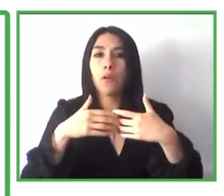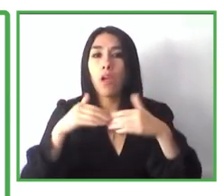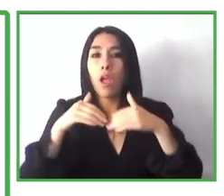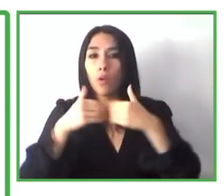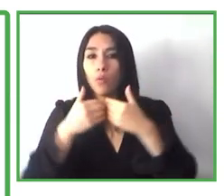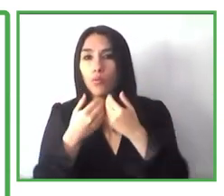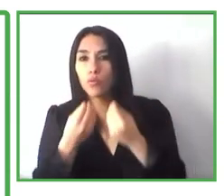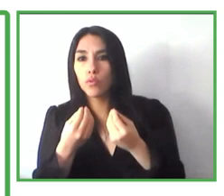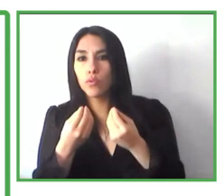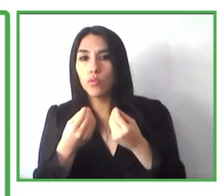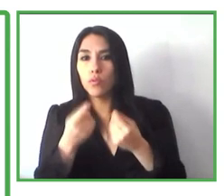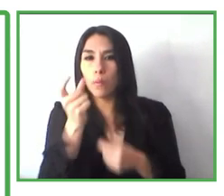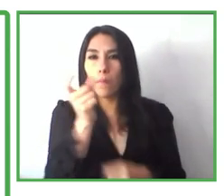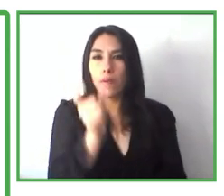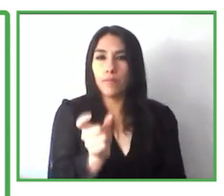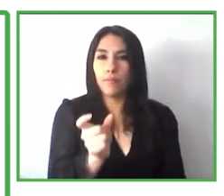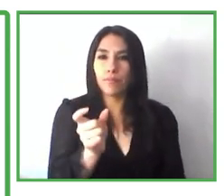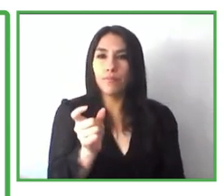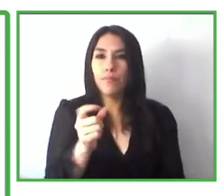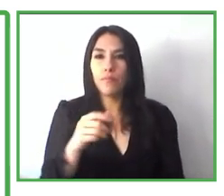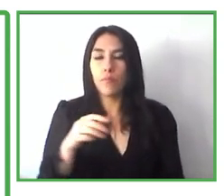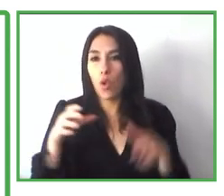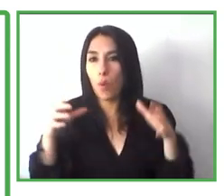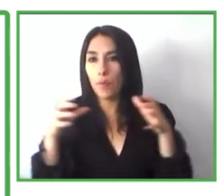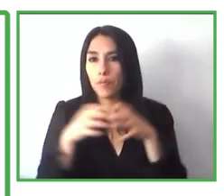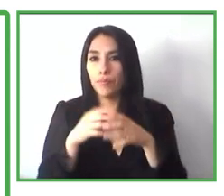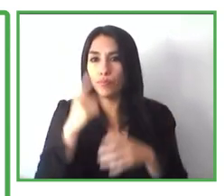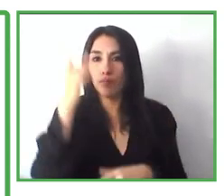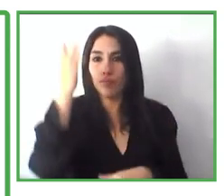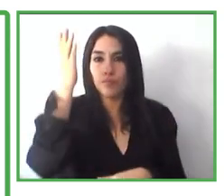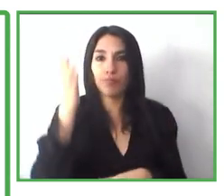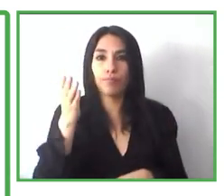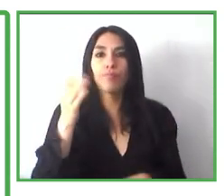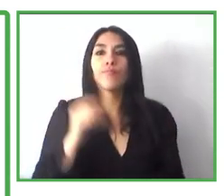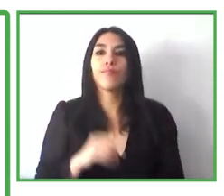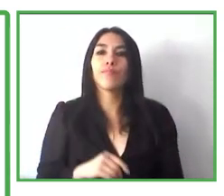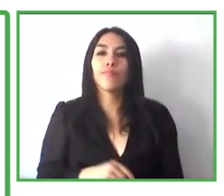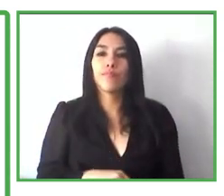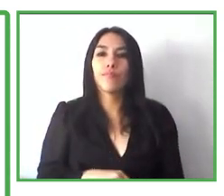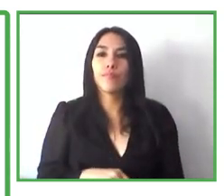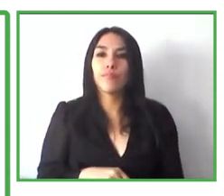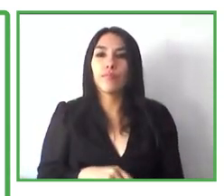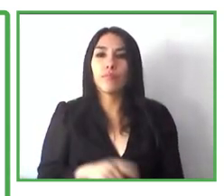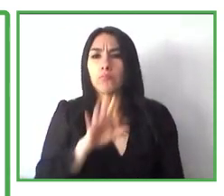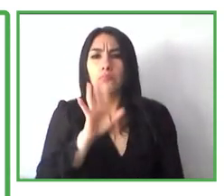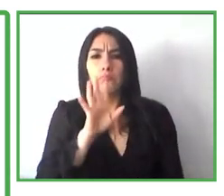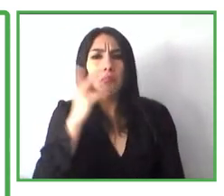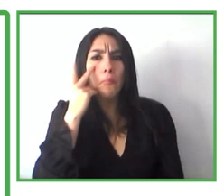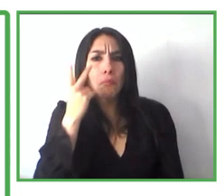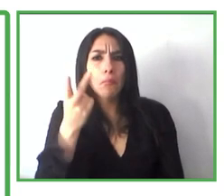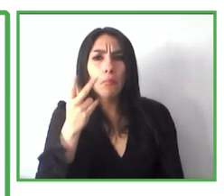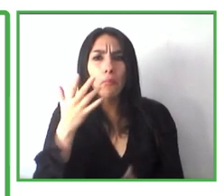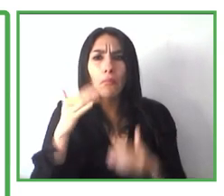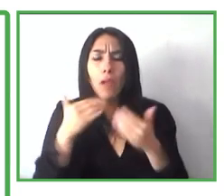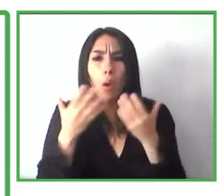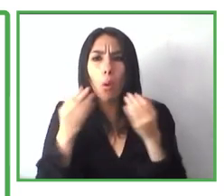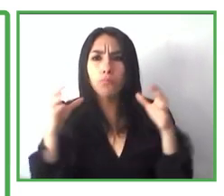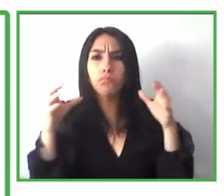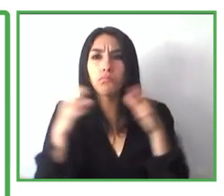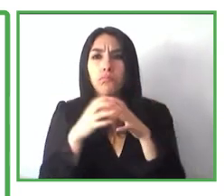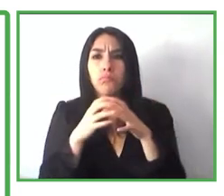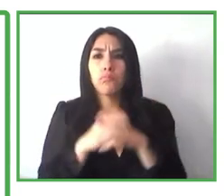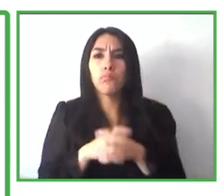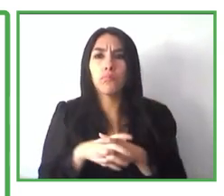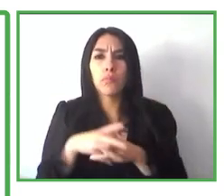forward depends on the person and what type of skills and attitudes they have. We do not see